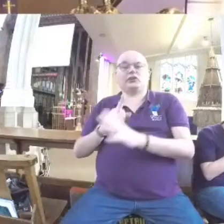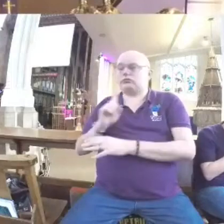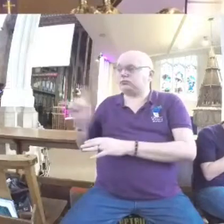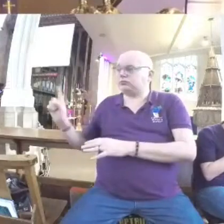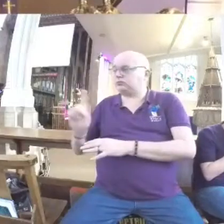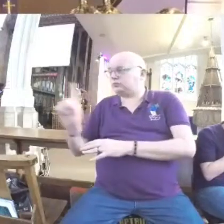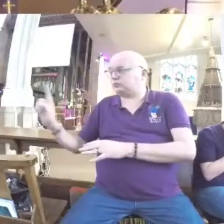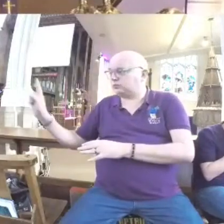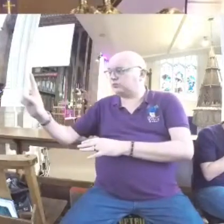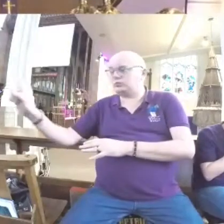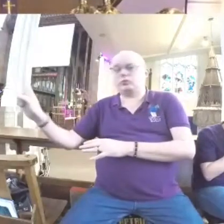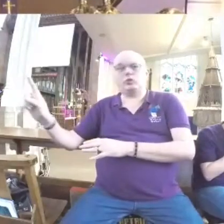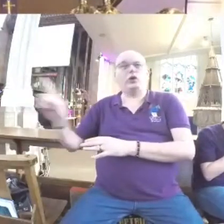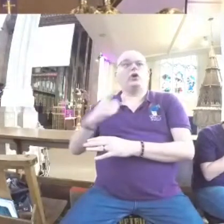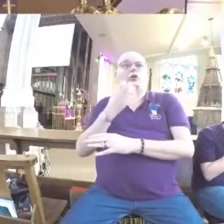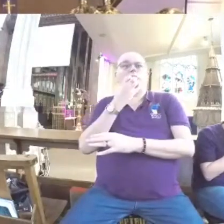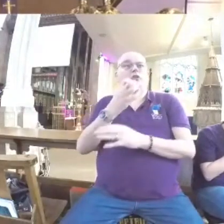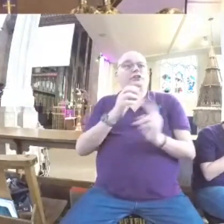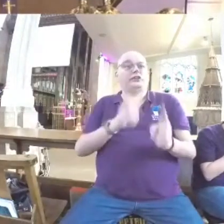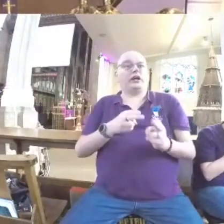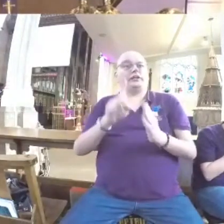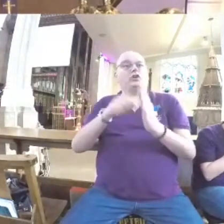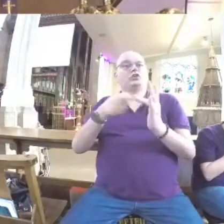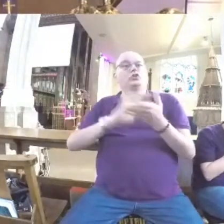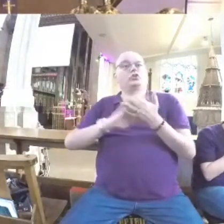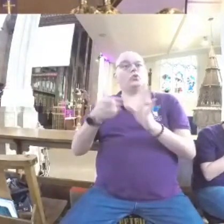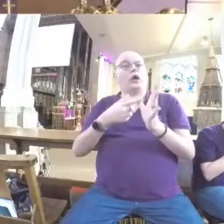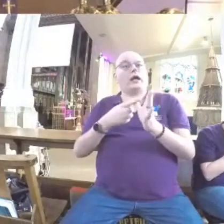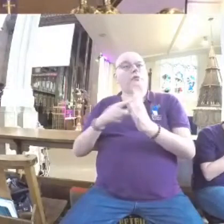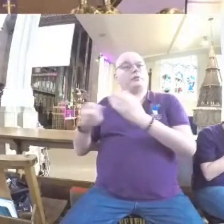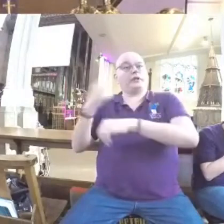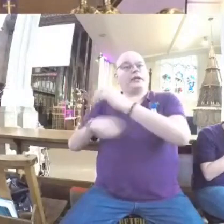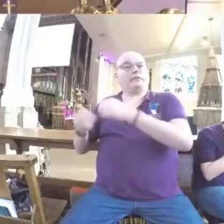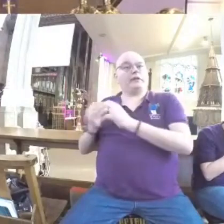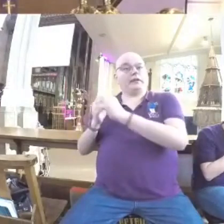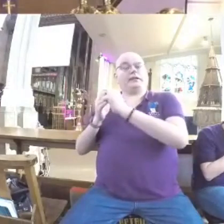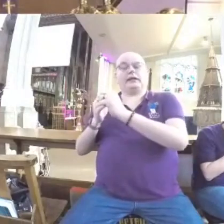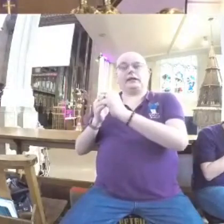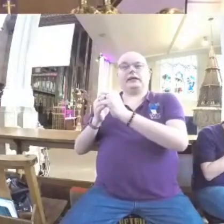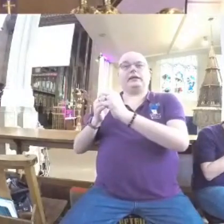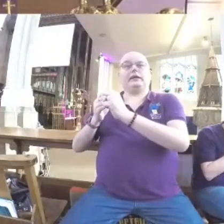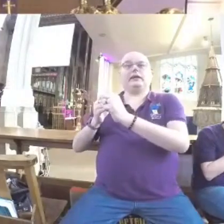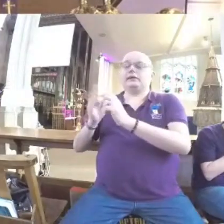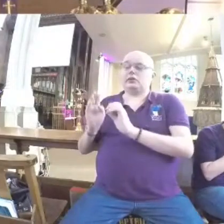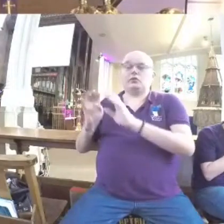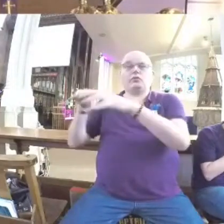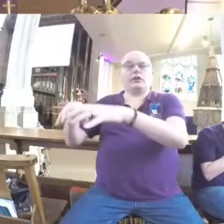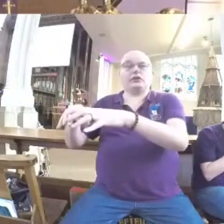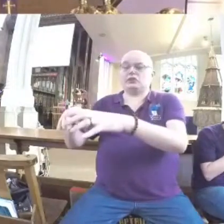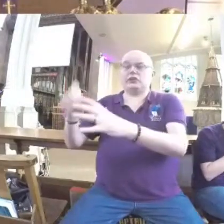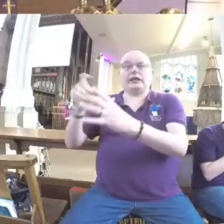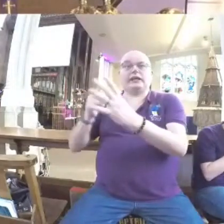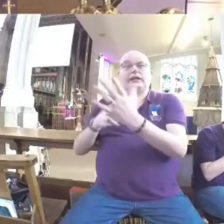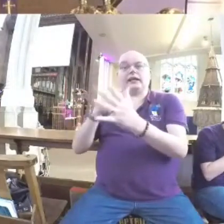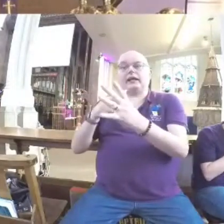Led by Joshua, the successor to Moses, the Israelites conquer the Canaanites and then redistribute the land to the 12 tribes